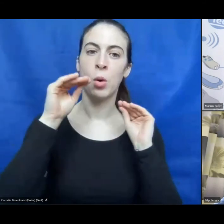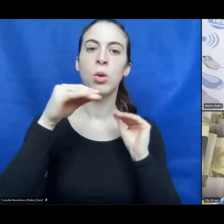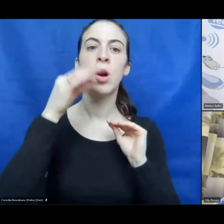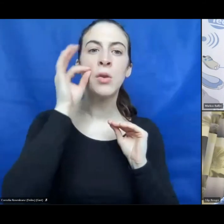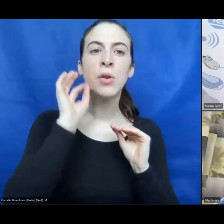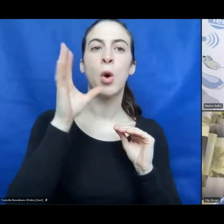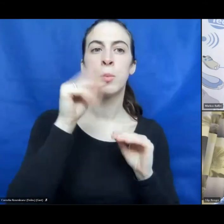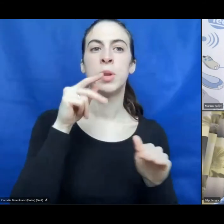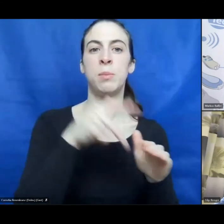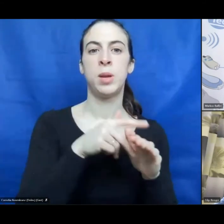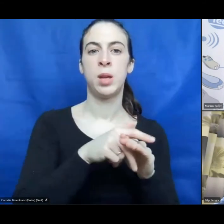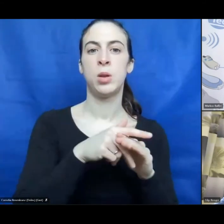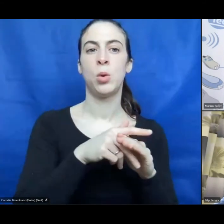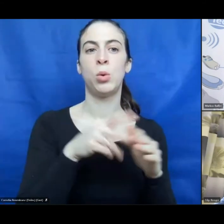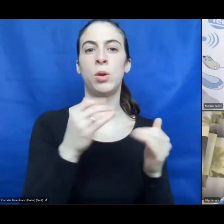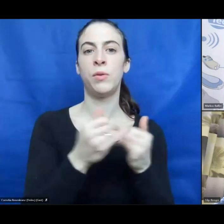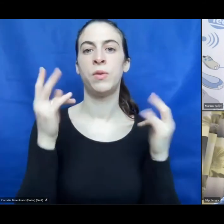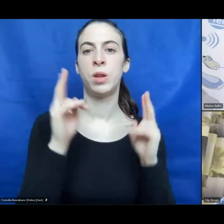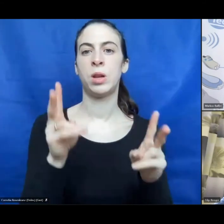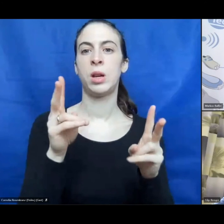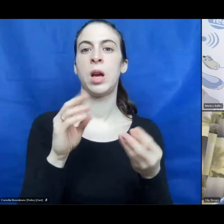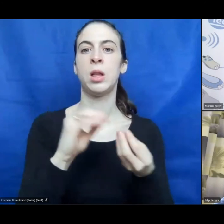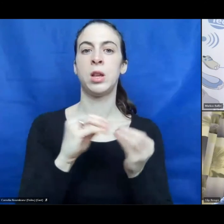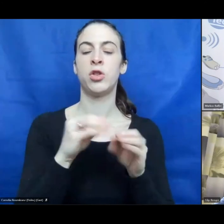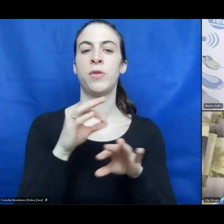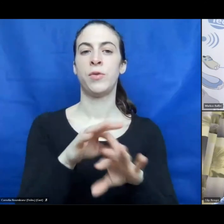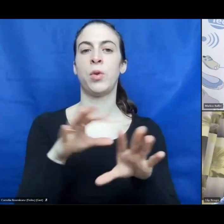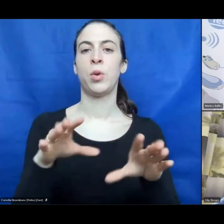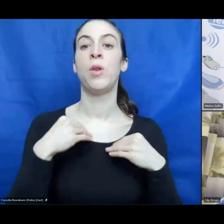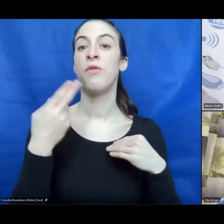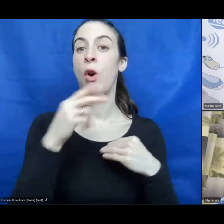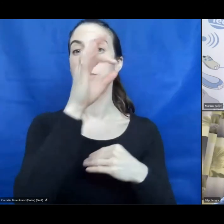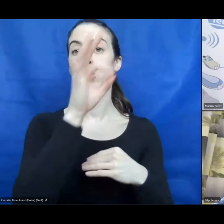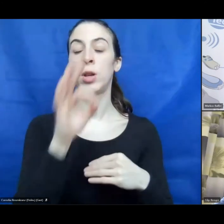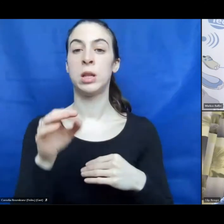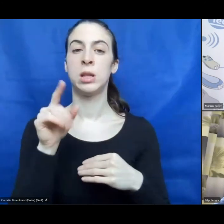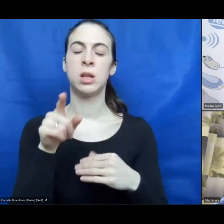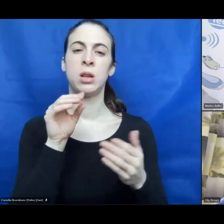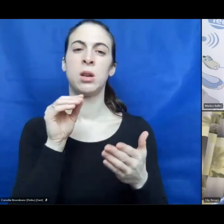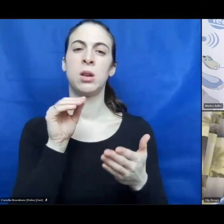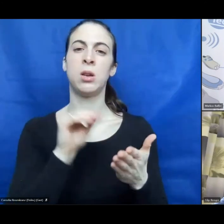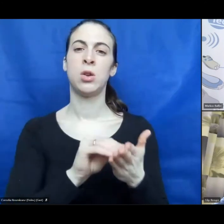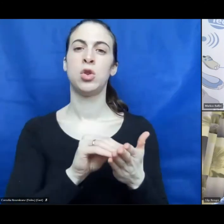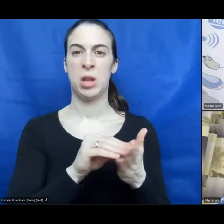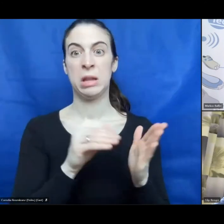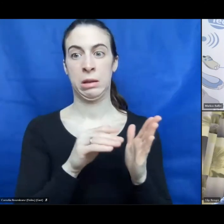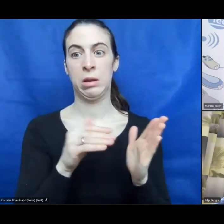disabilities, in becoming an entrepreneur? Because the statistics say, there is still something to do.